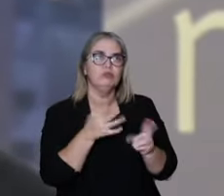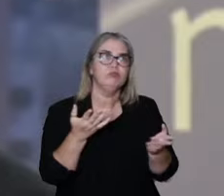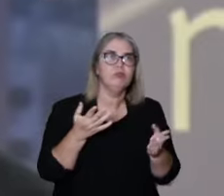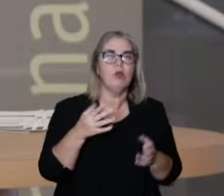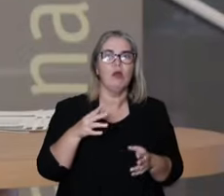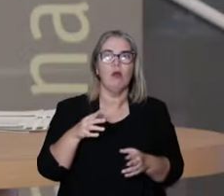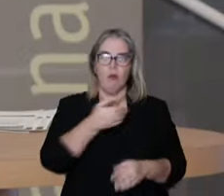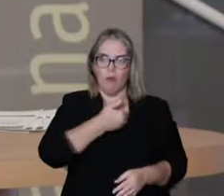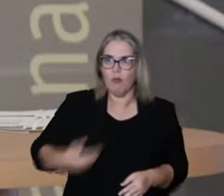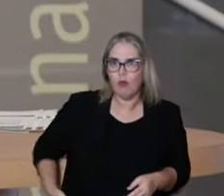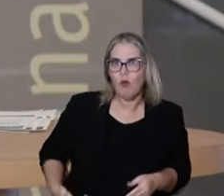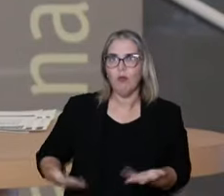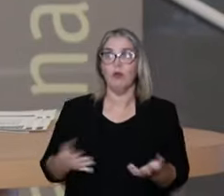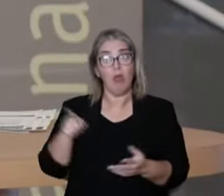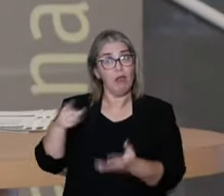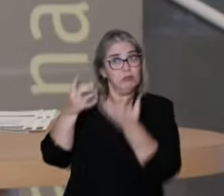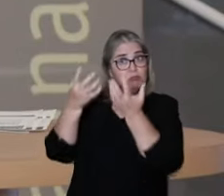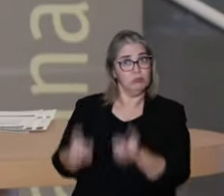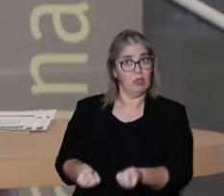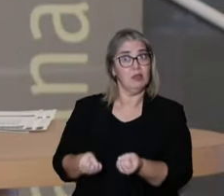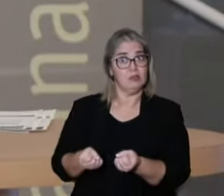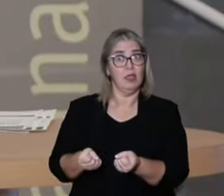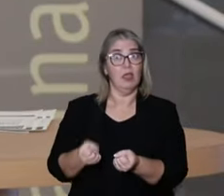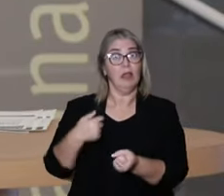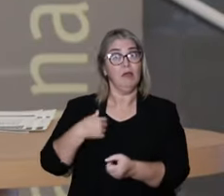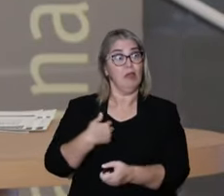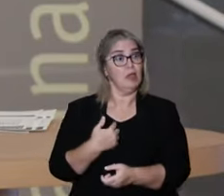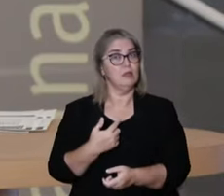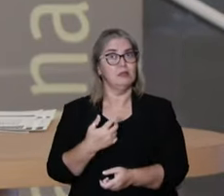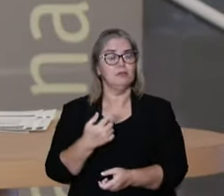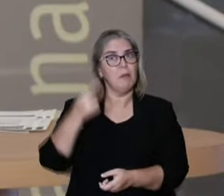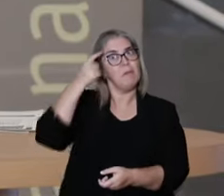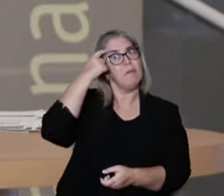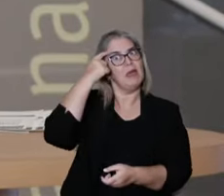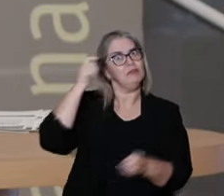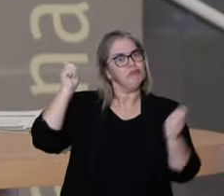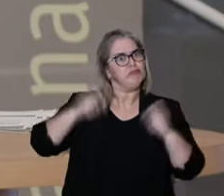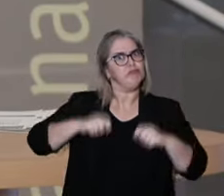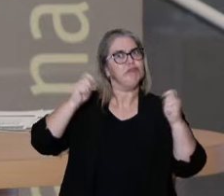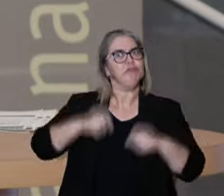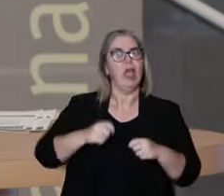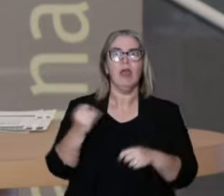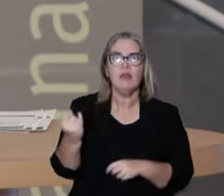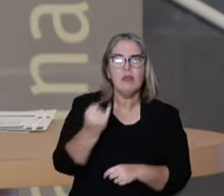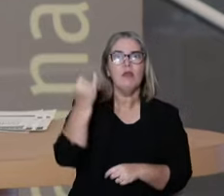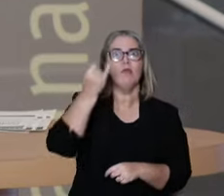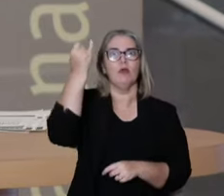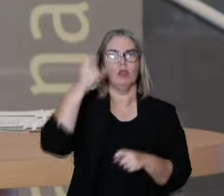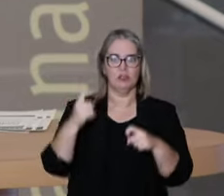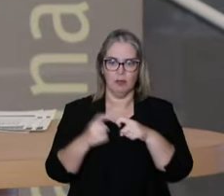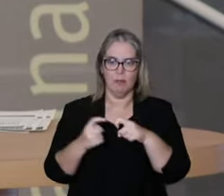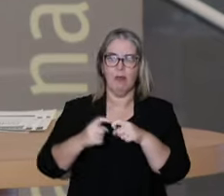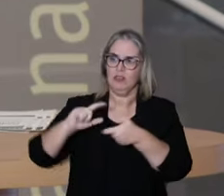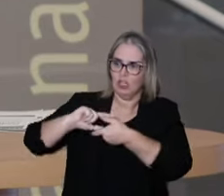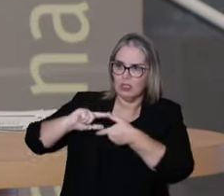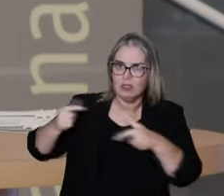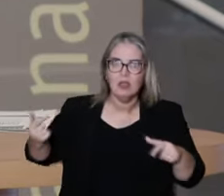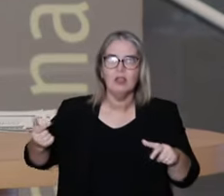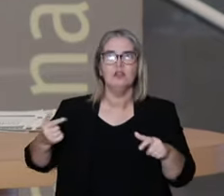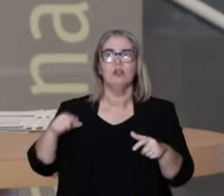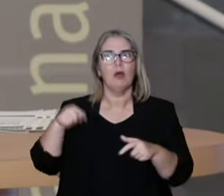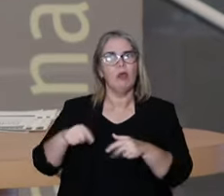the world would apply and bet on the growth and